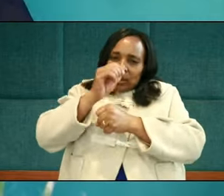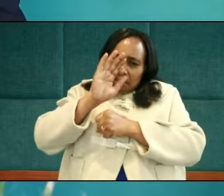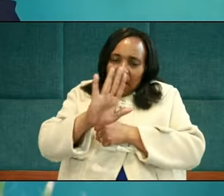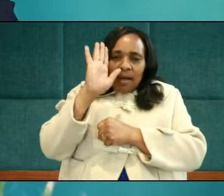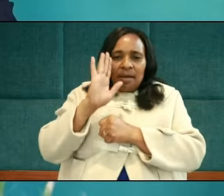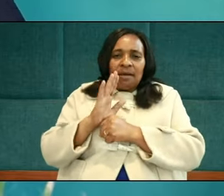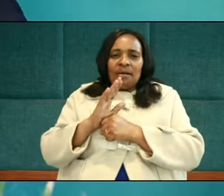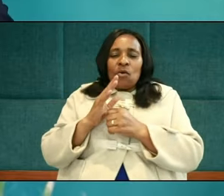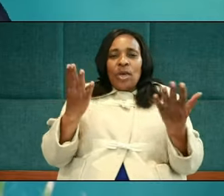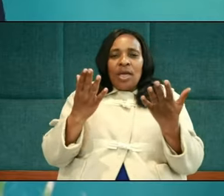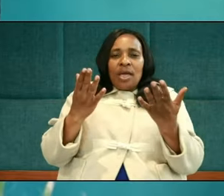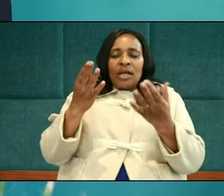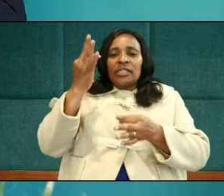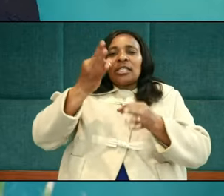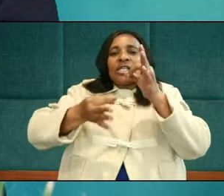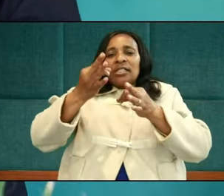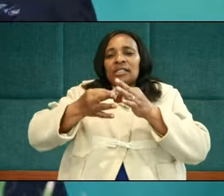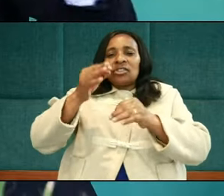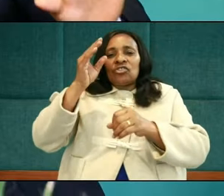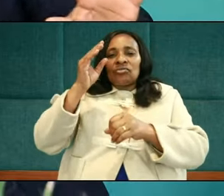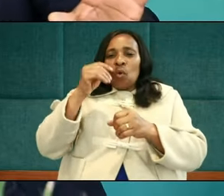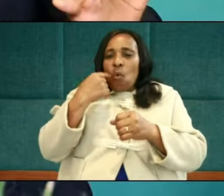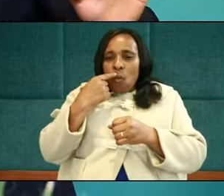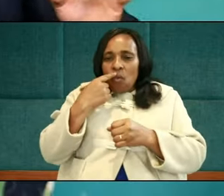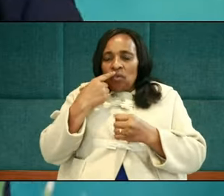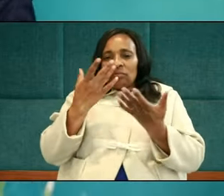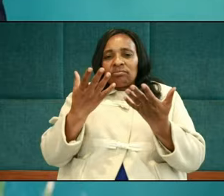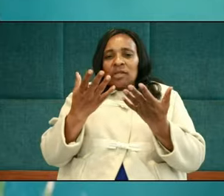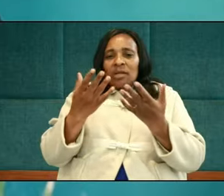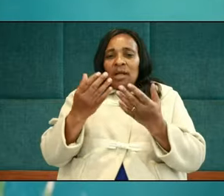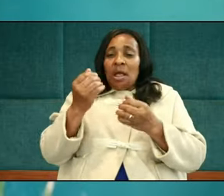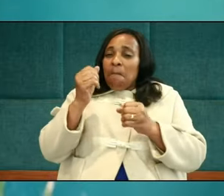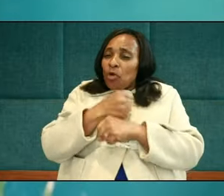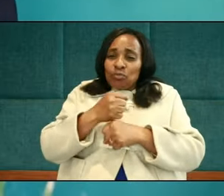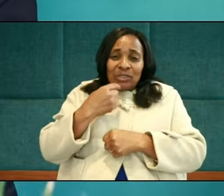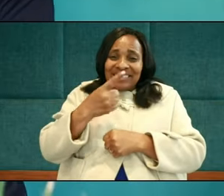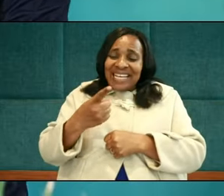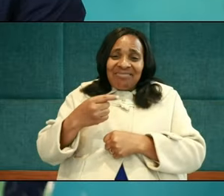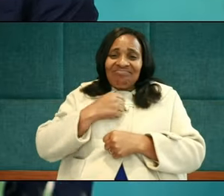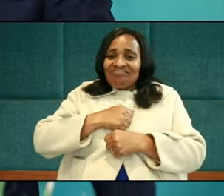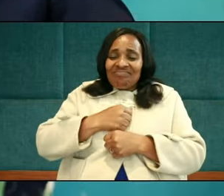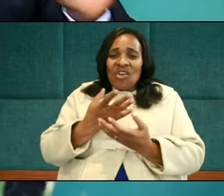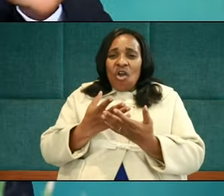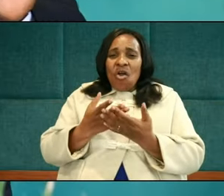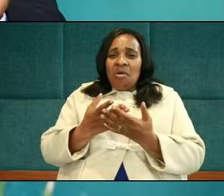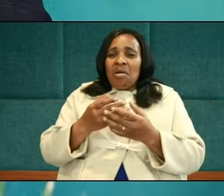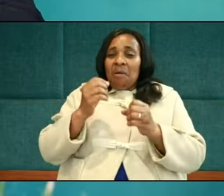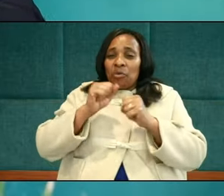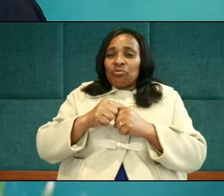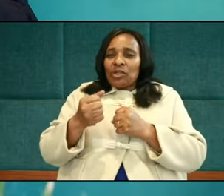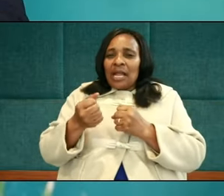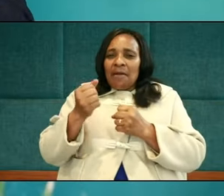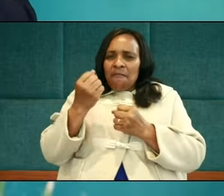to the just judge. Don't retaliate. Let's close this message in the next few minutes with the last